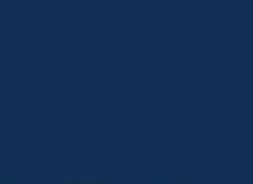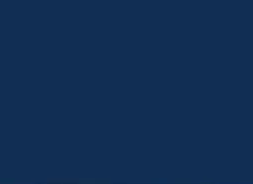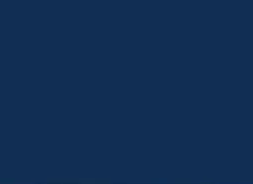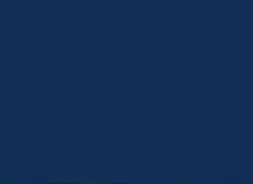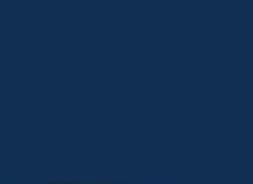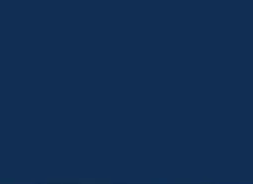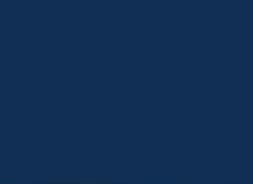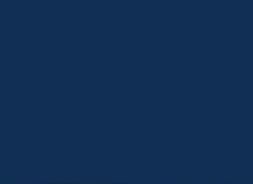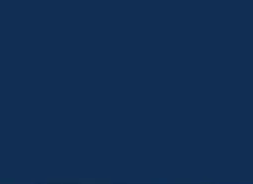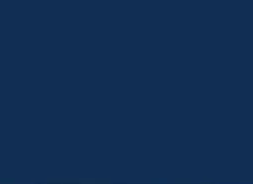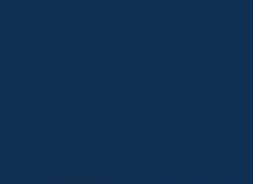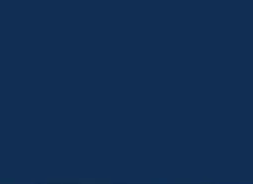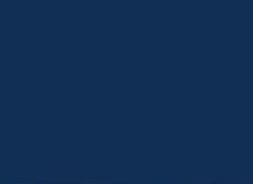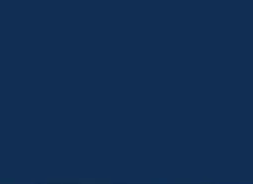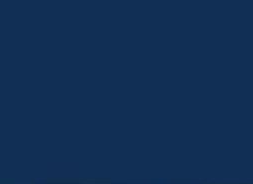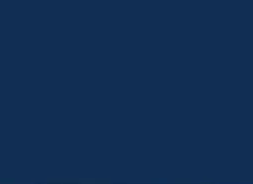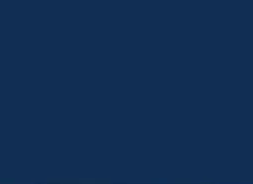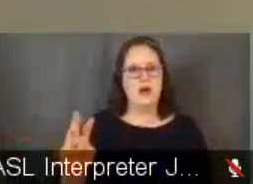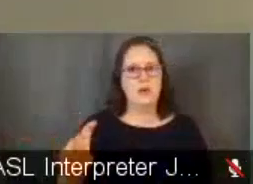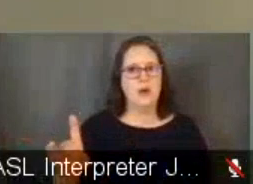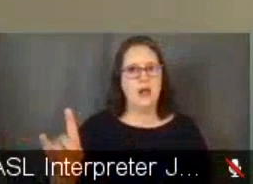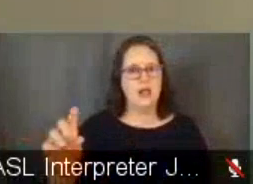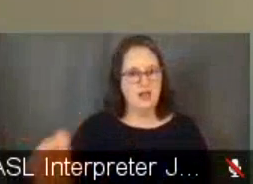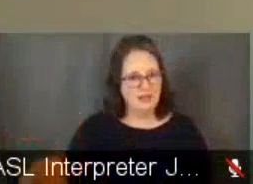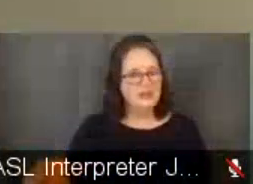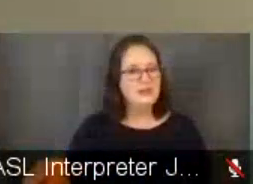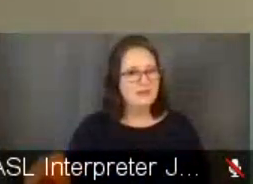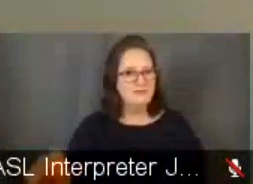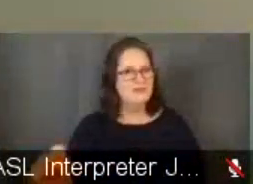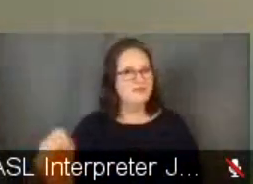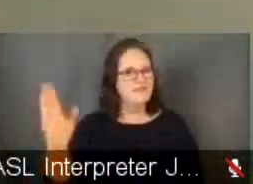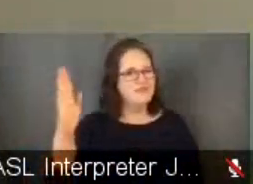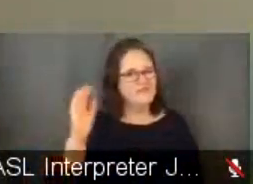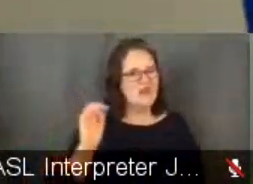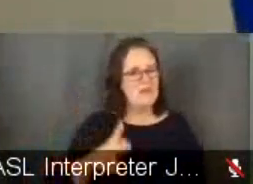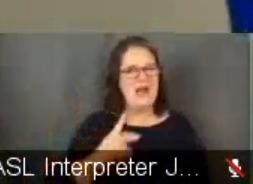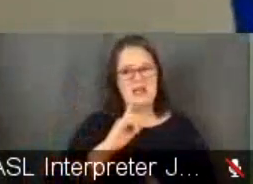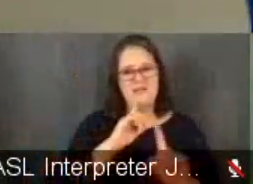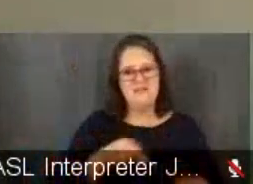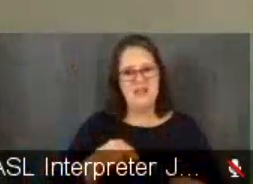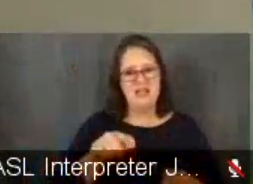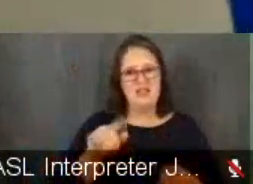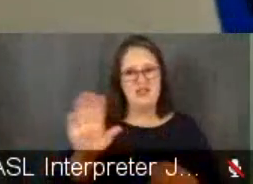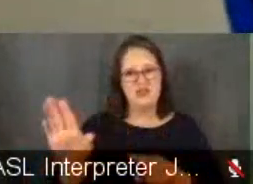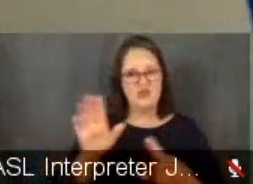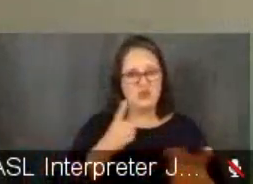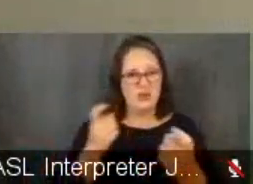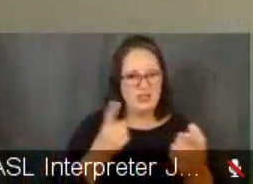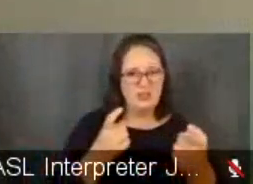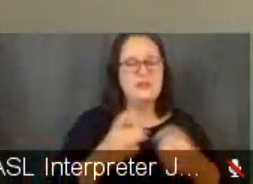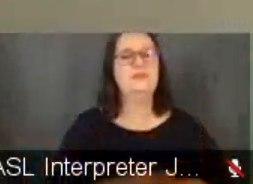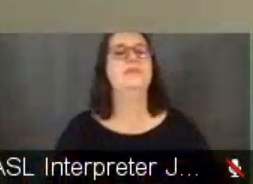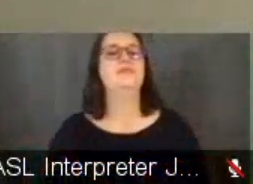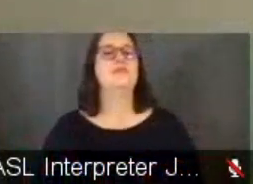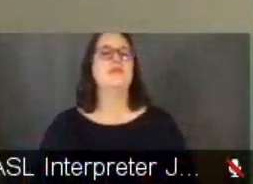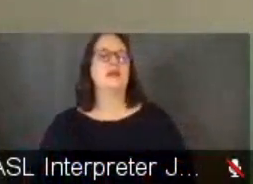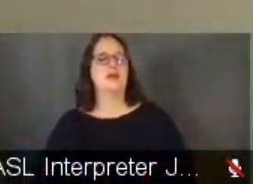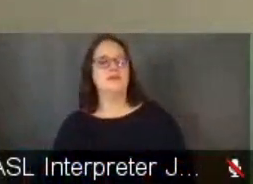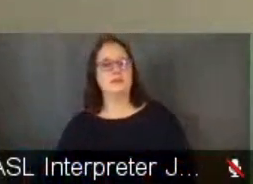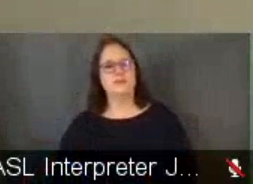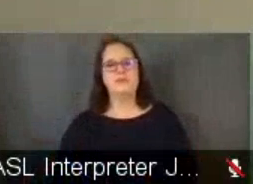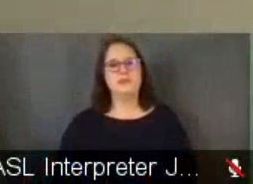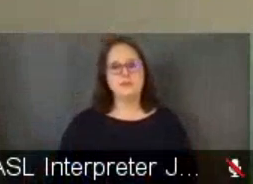And this will be a chance for us to ask some pointed important questions on COVID to Stefan. So,